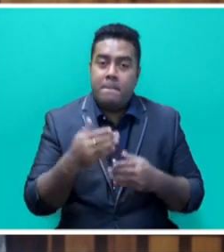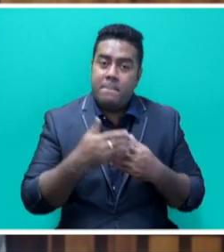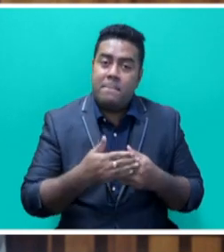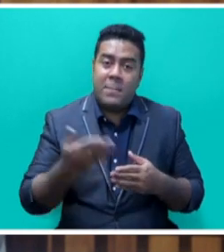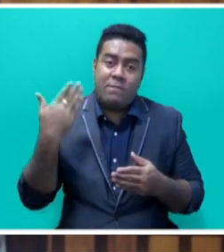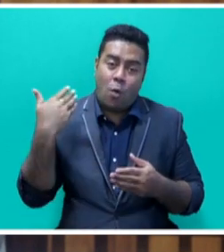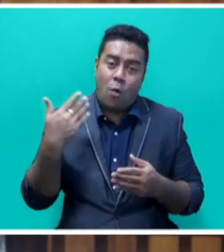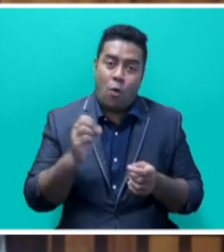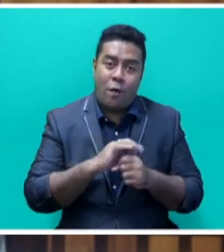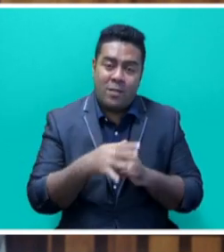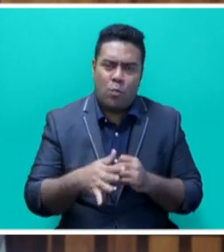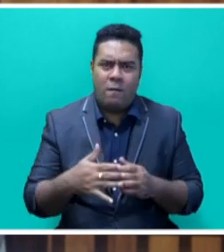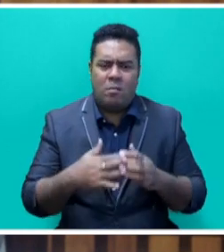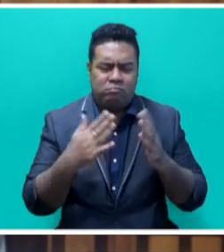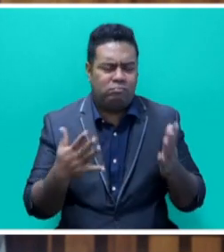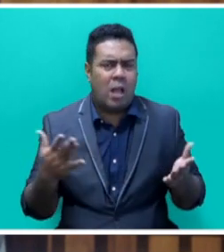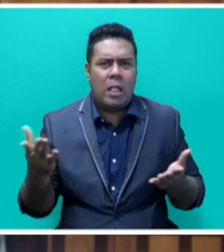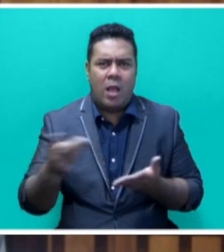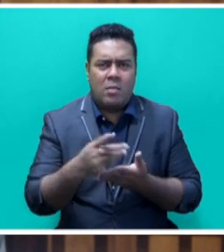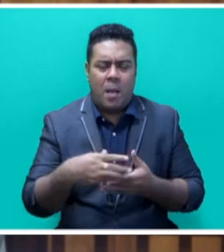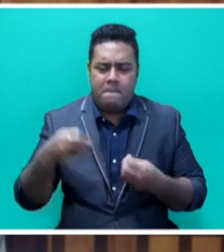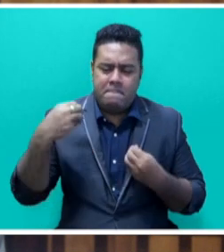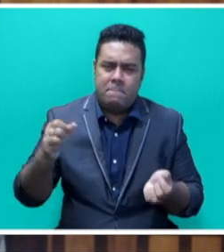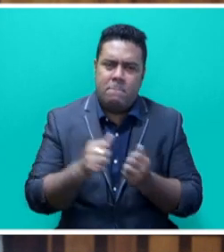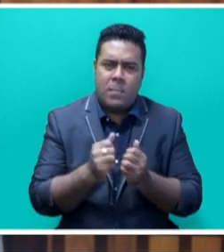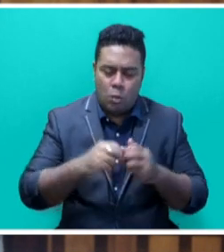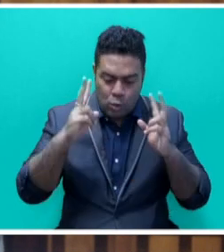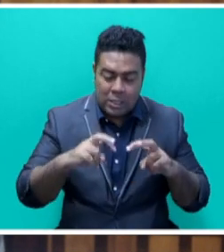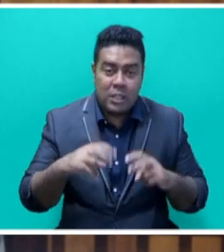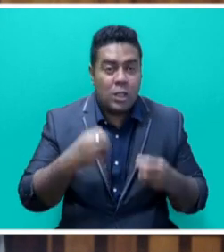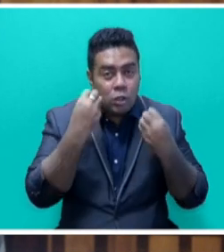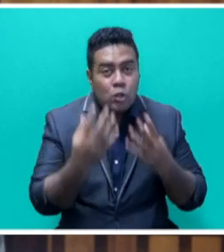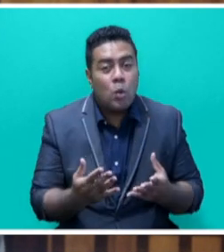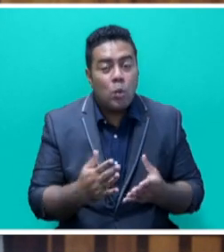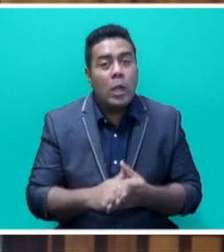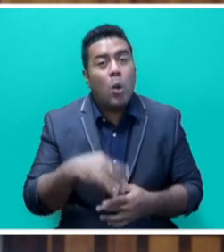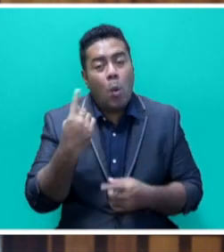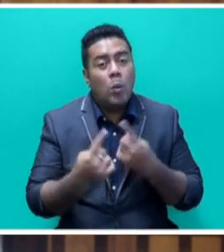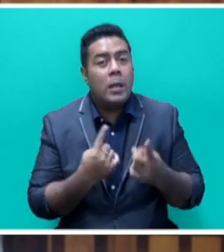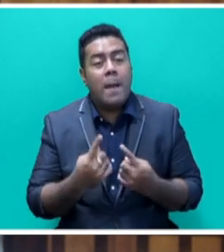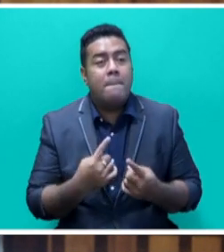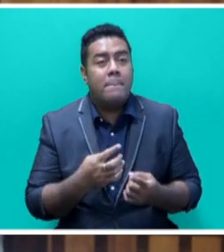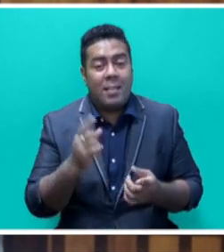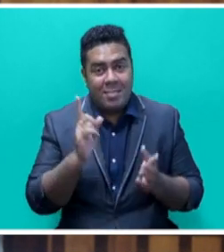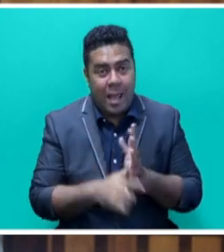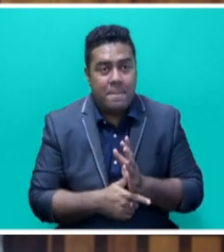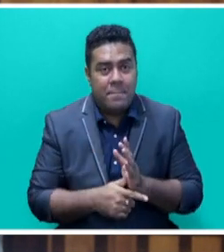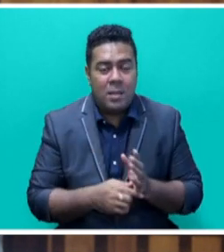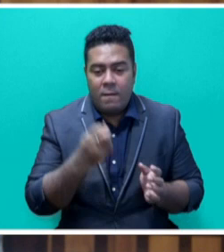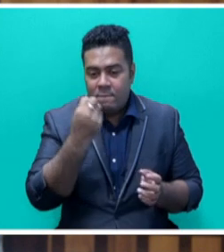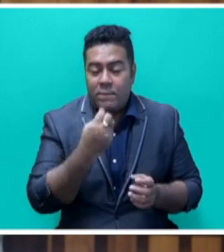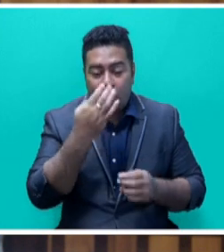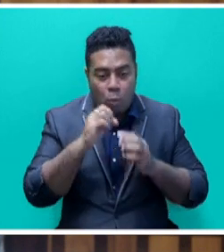-19, there were mountains of scientific data and papers and research that showed that it was only a matter of time before a flu-like pandemic